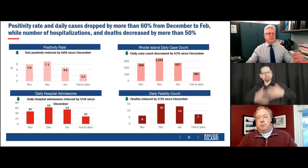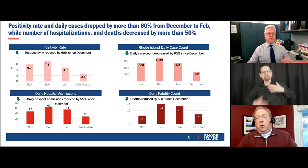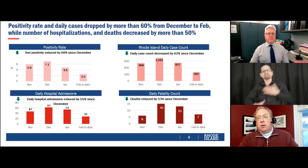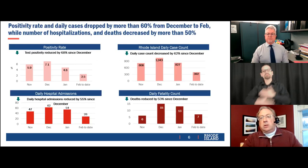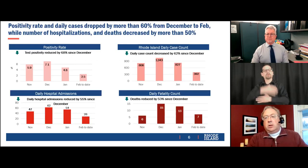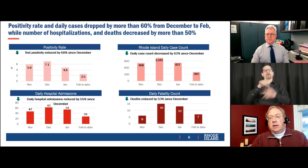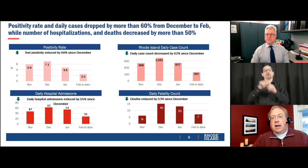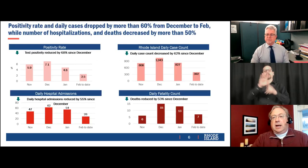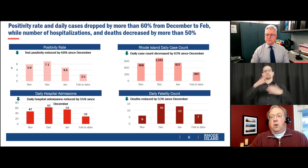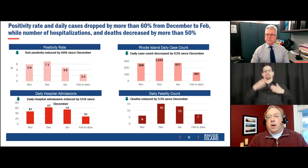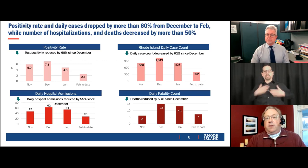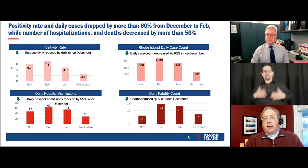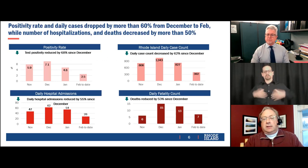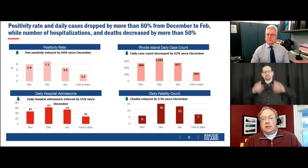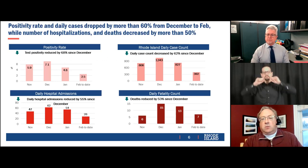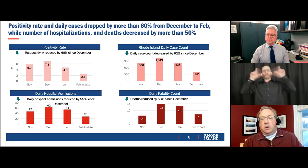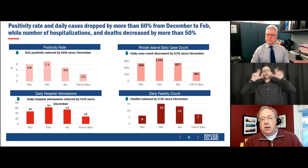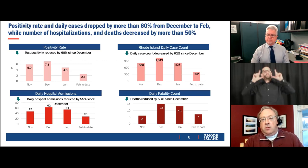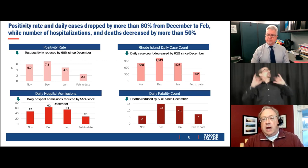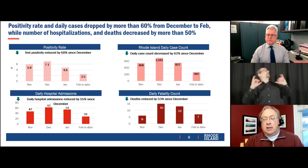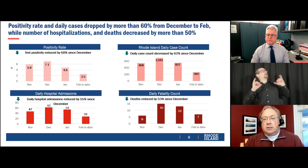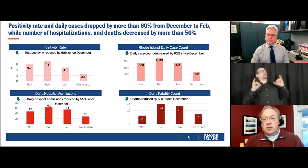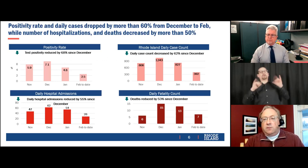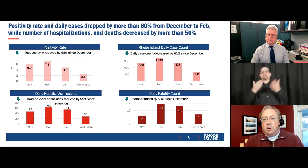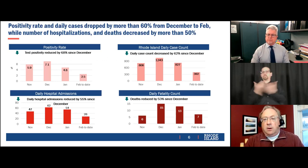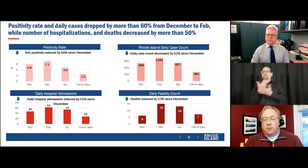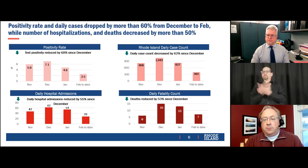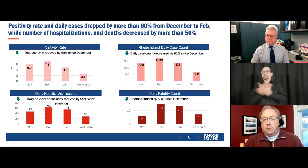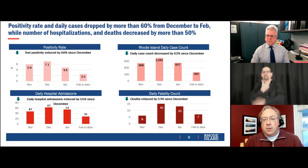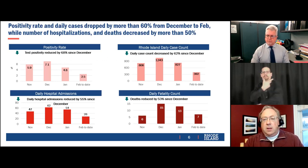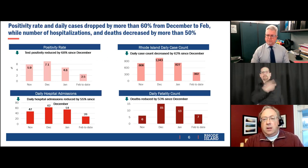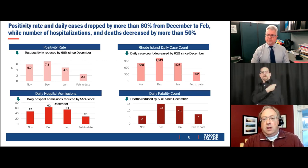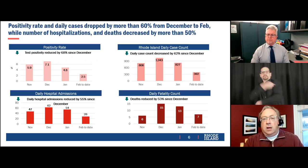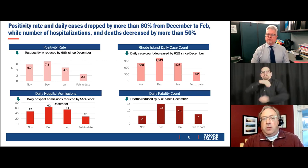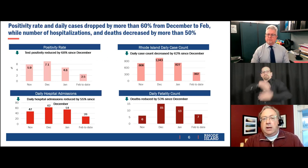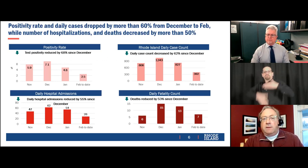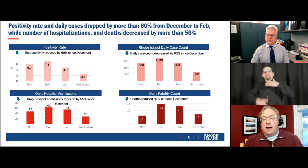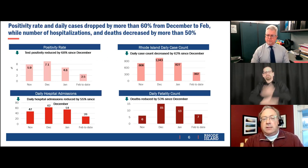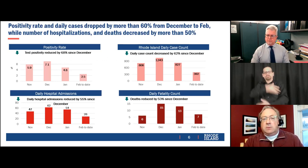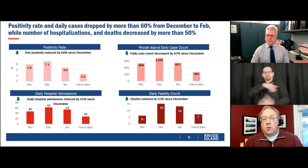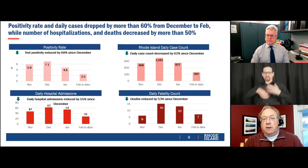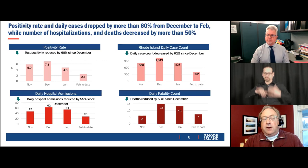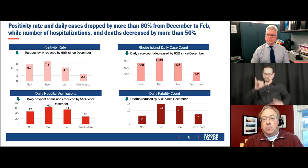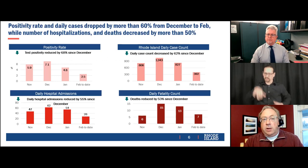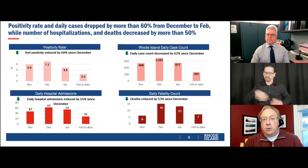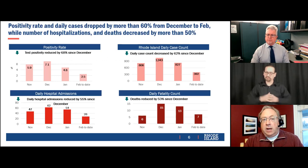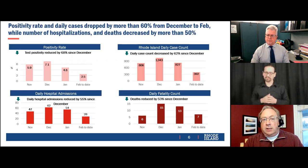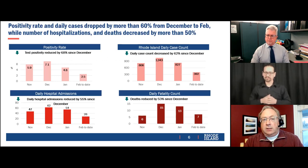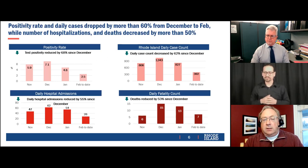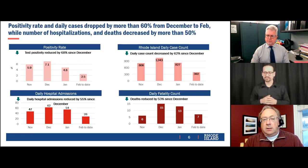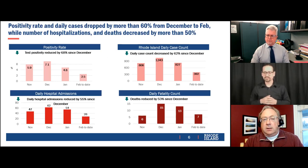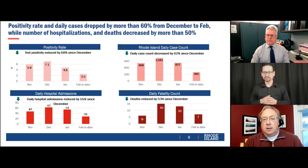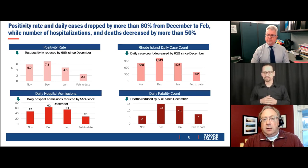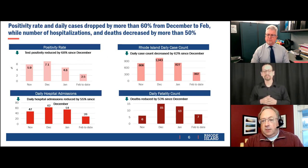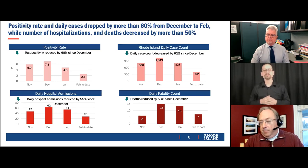It's important. important to look at how well the vaccine's working in Rhode Island so far. Right now, the vaccine's working very well in Rhode